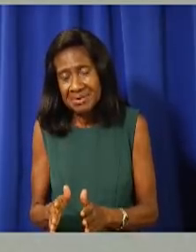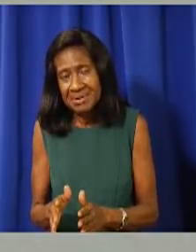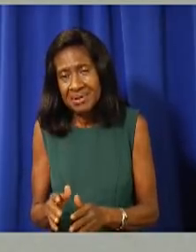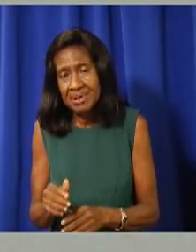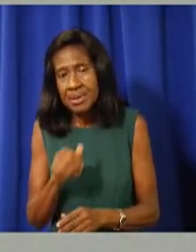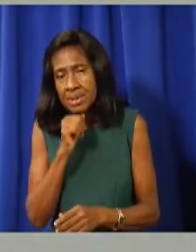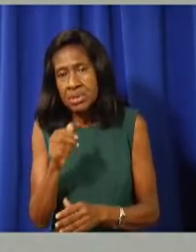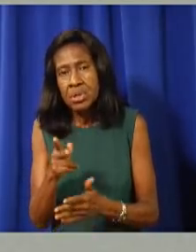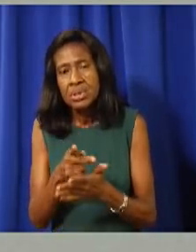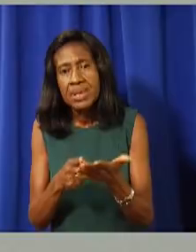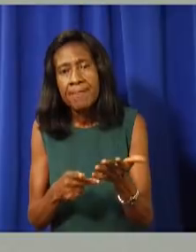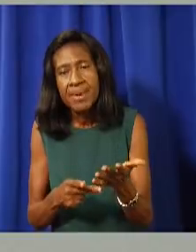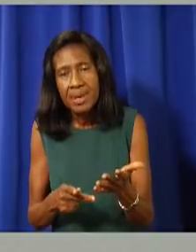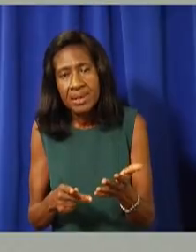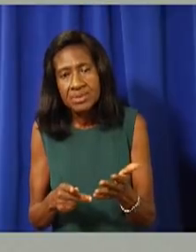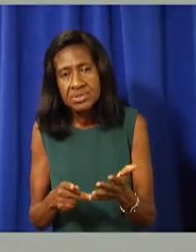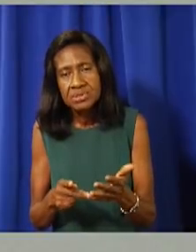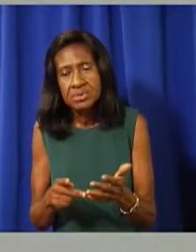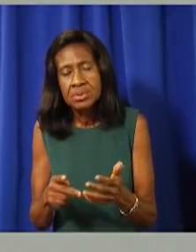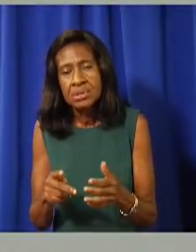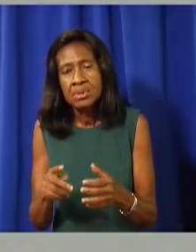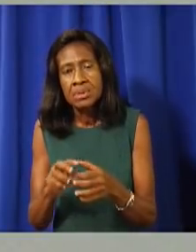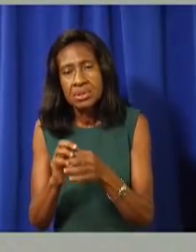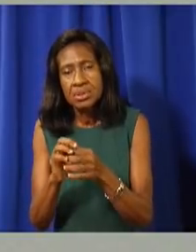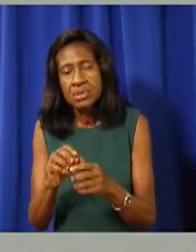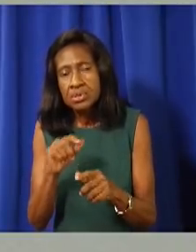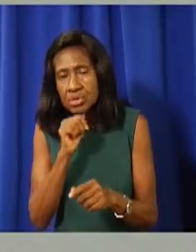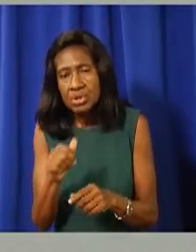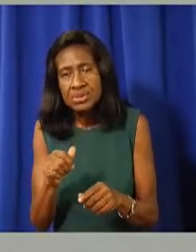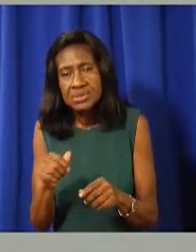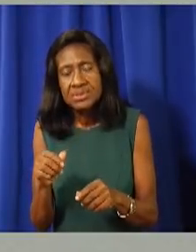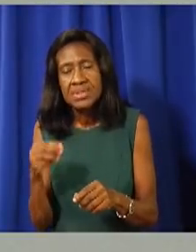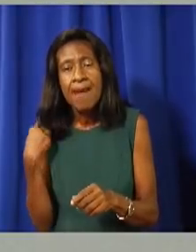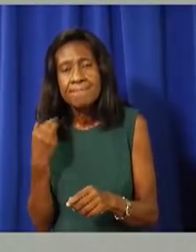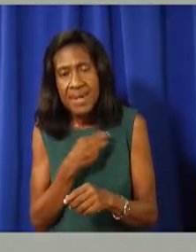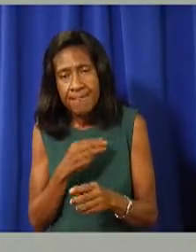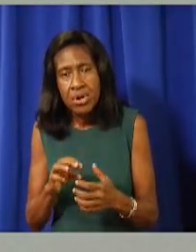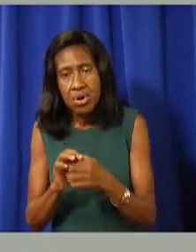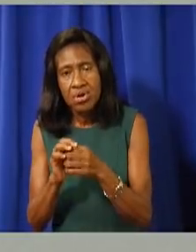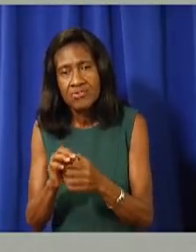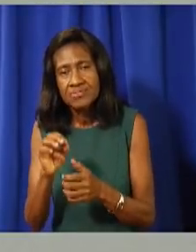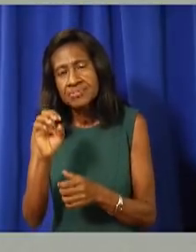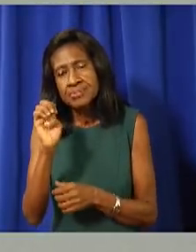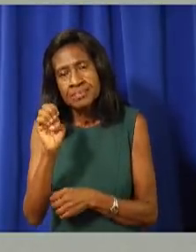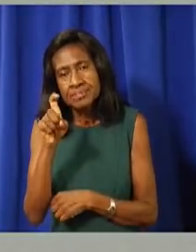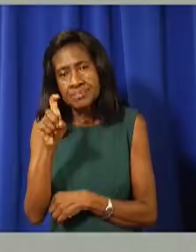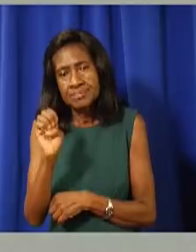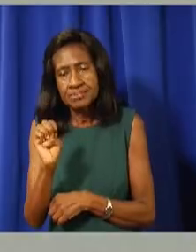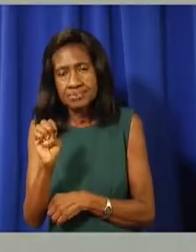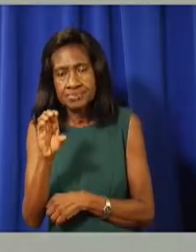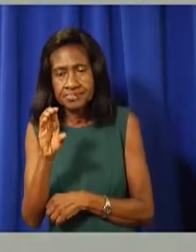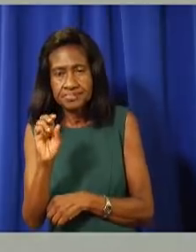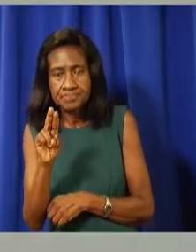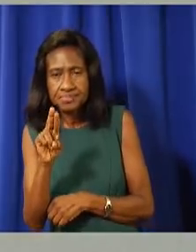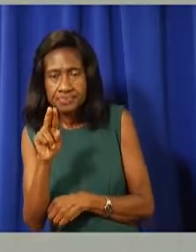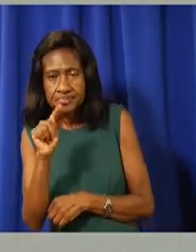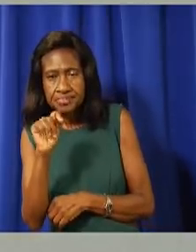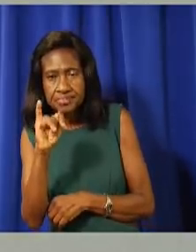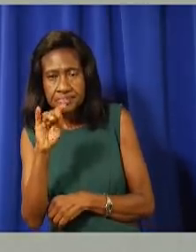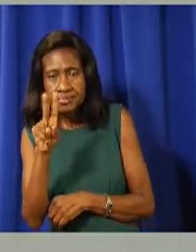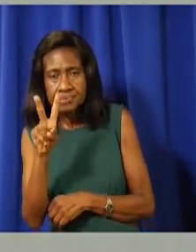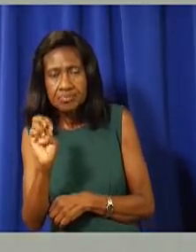he is not a part of the executive. Uh, so, you know, he, he may, he may have that view and it, it is not impossible